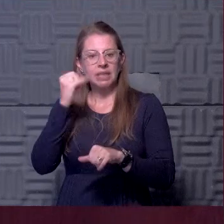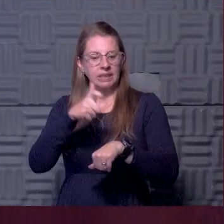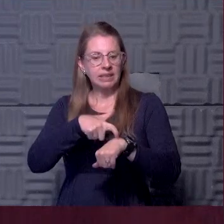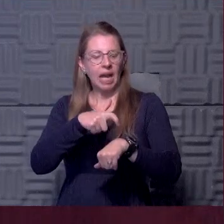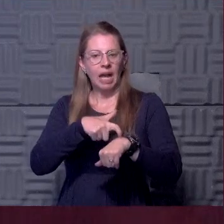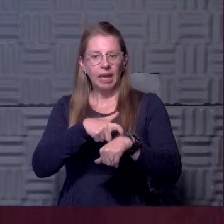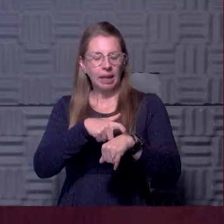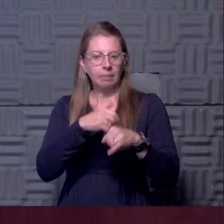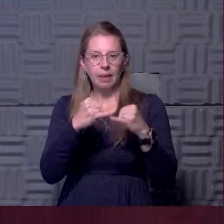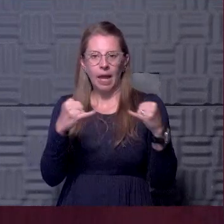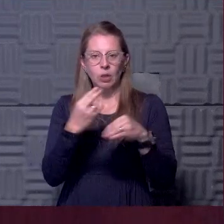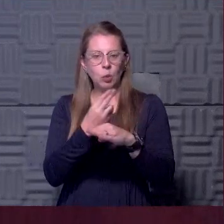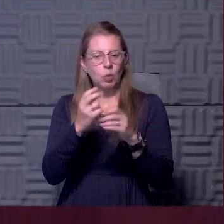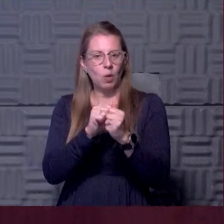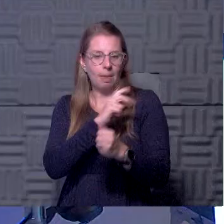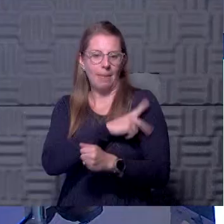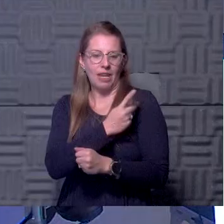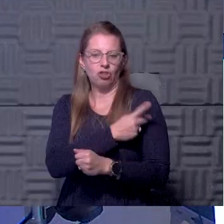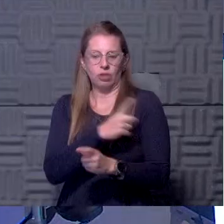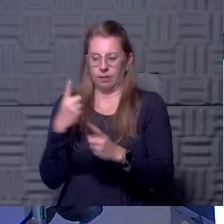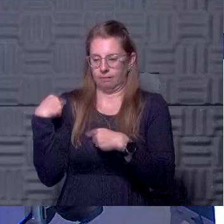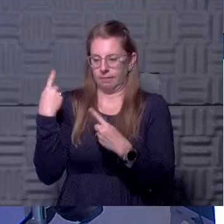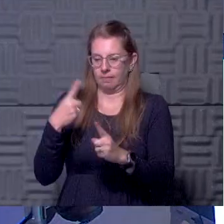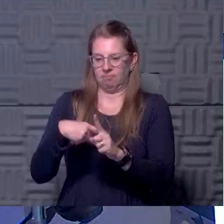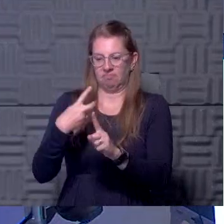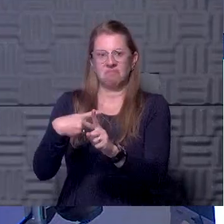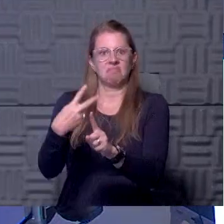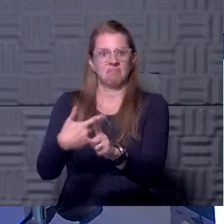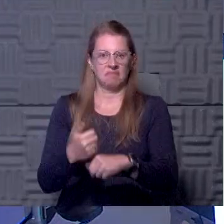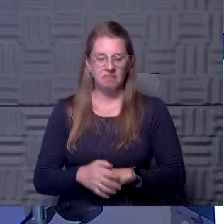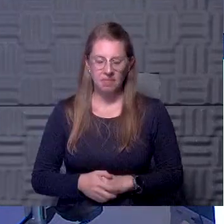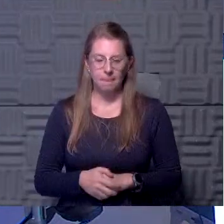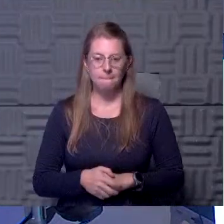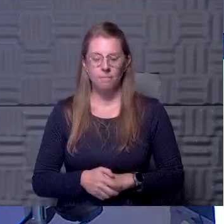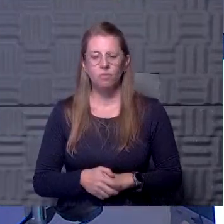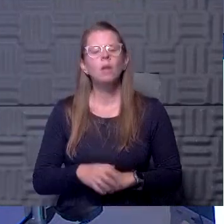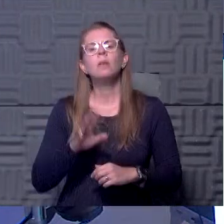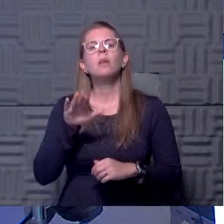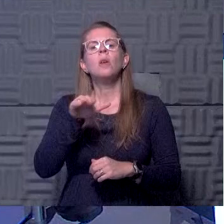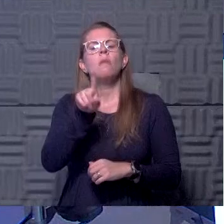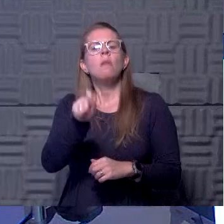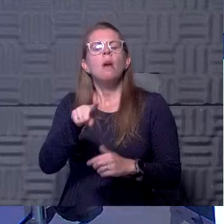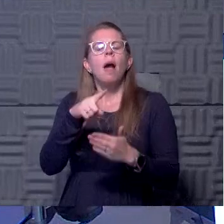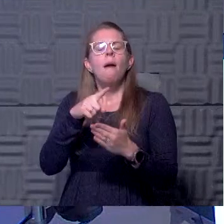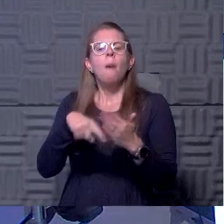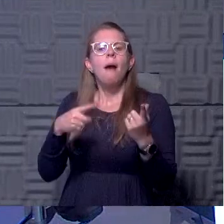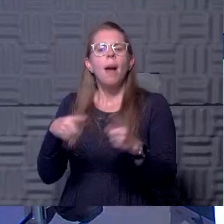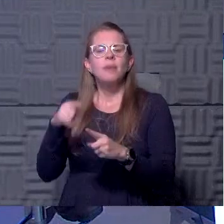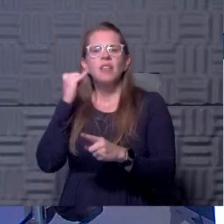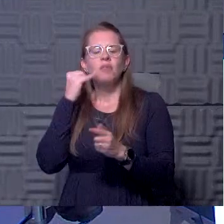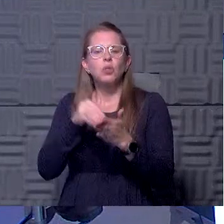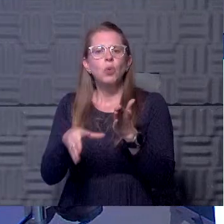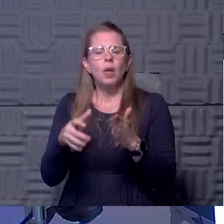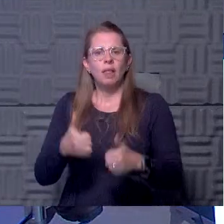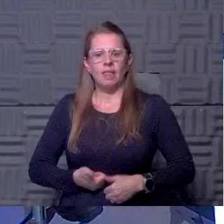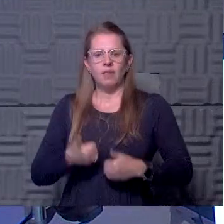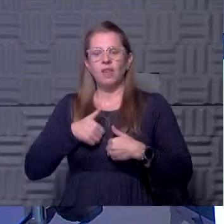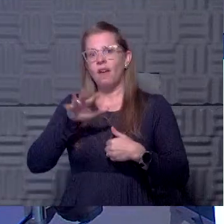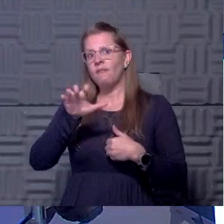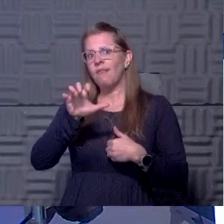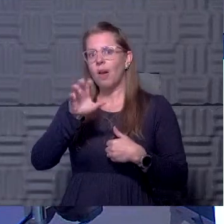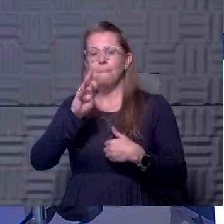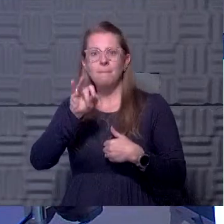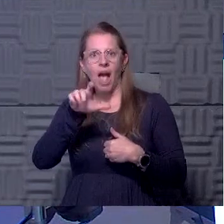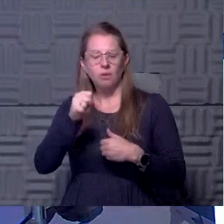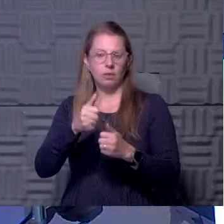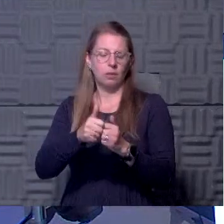we would use with patients as we have for the several months. I'm sorry. What happens if a, uh, one of the students lives further away, say 500 miles away, do they have to